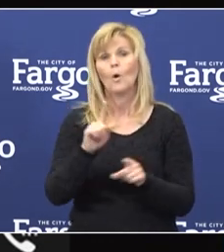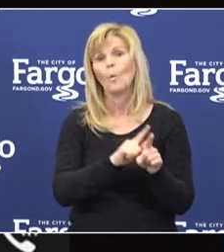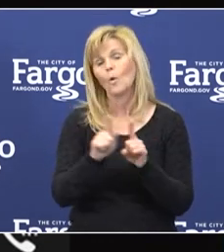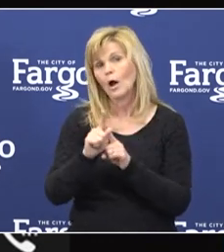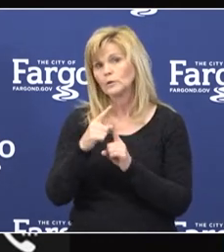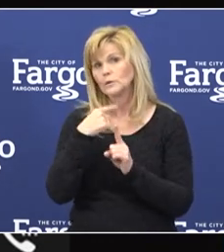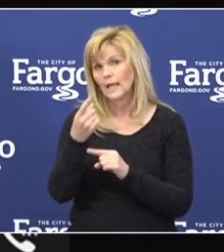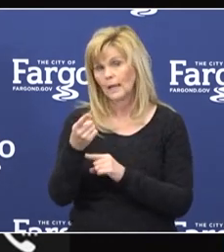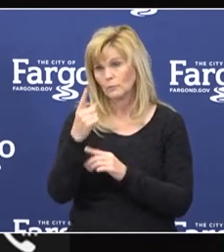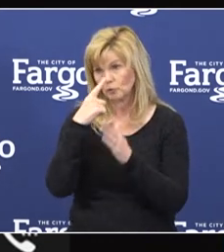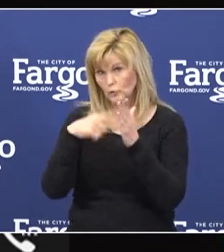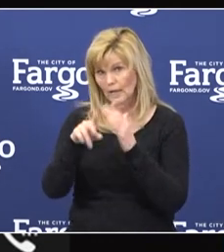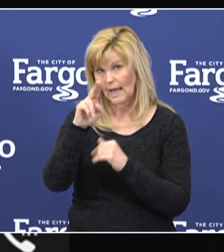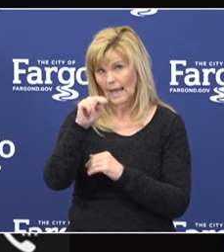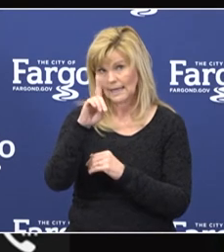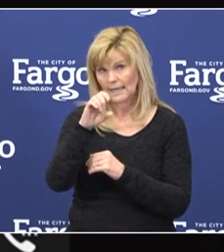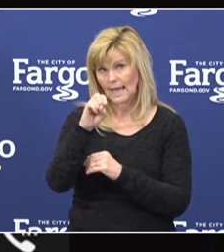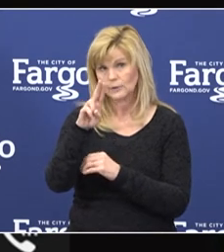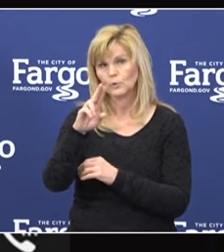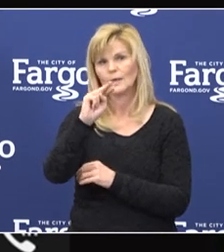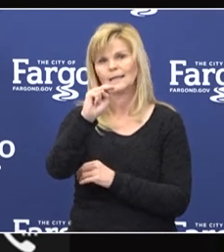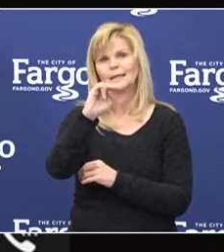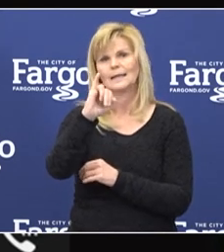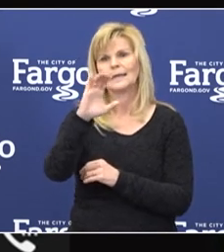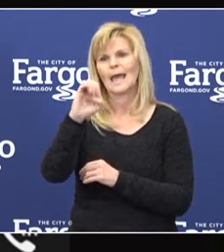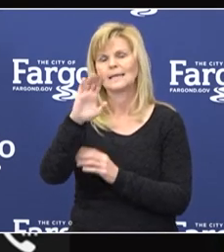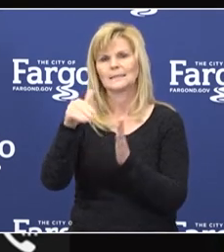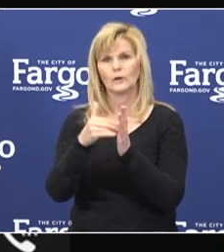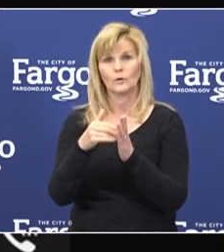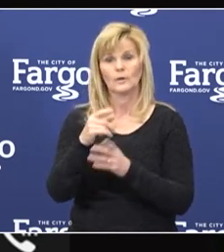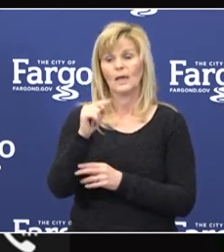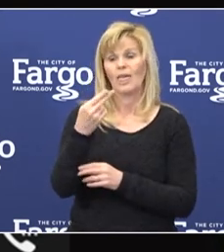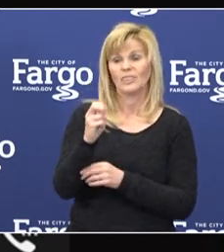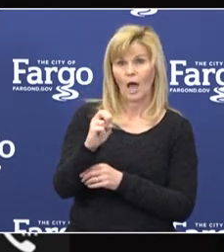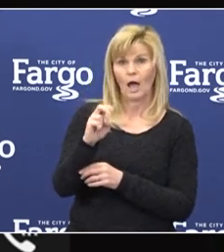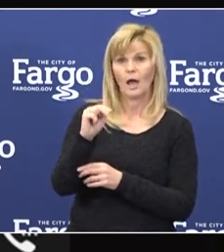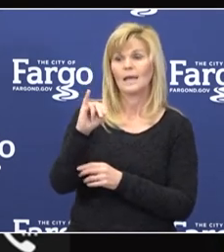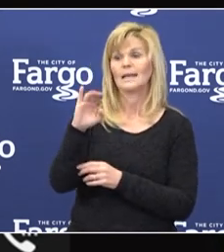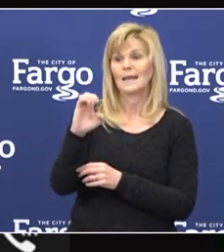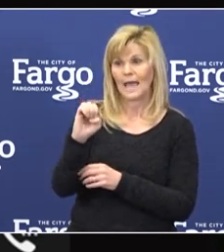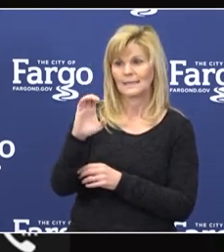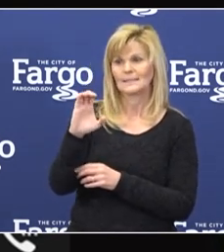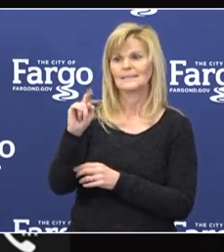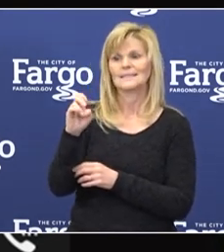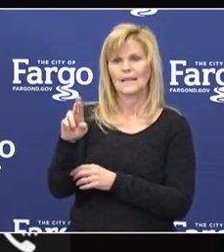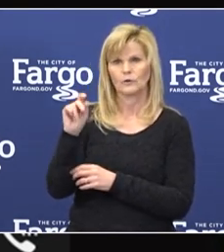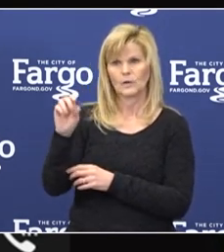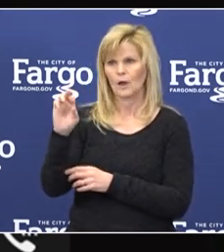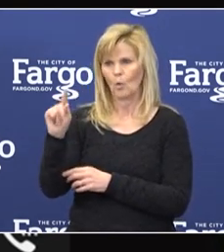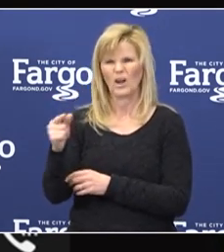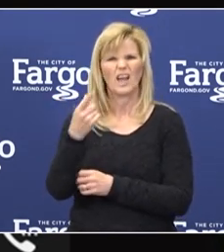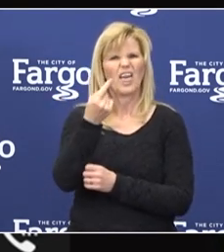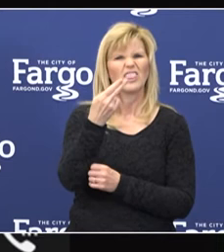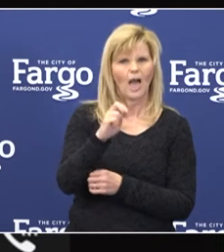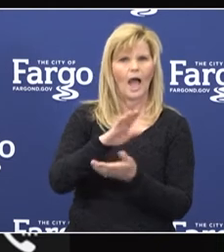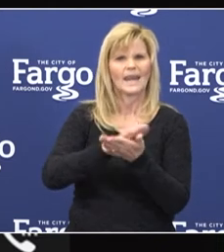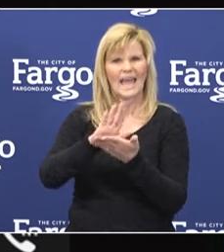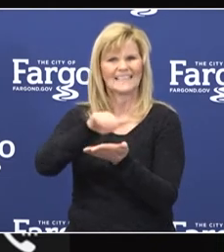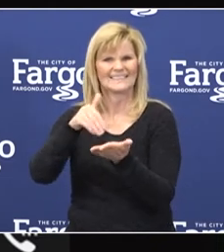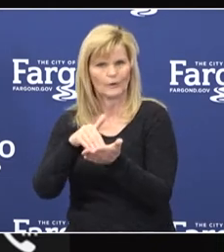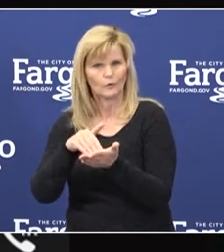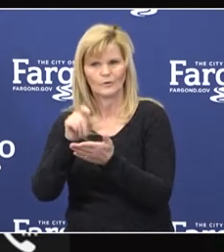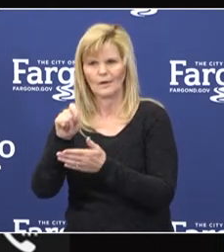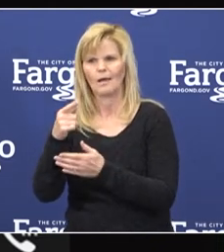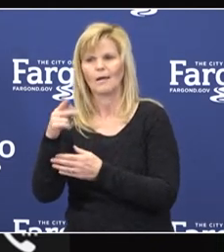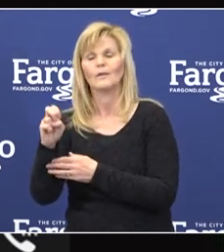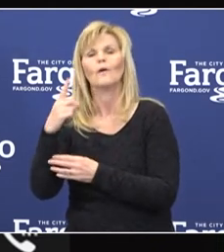out ndsu's NICE Center at thenicecenter.org for free digital support for local businesses.